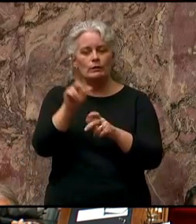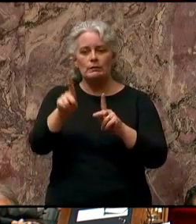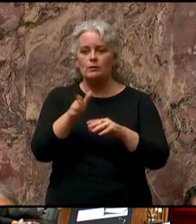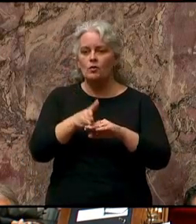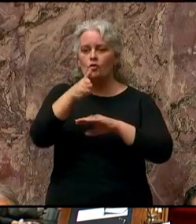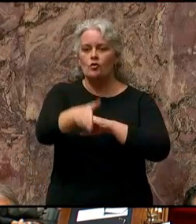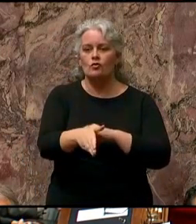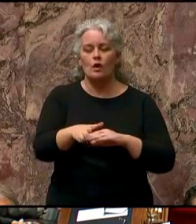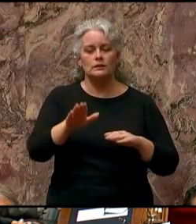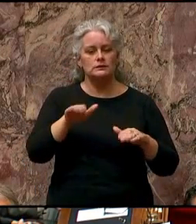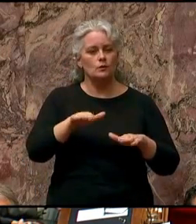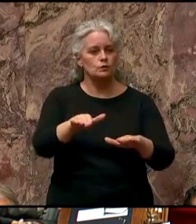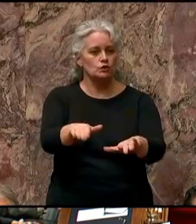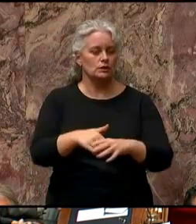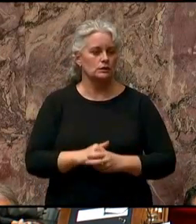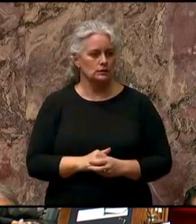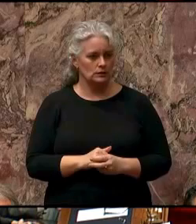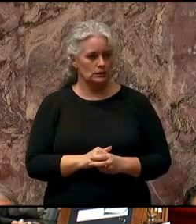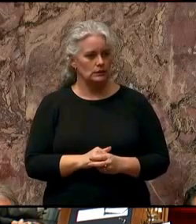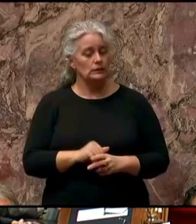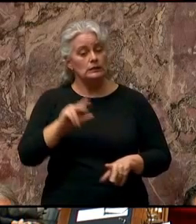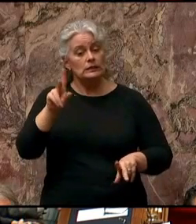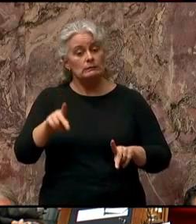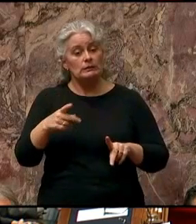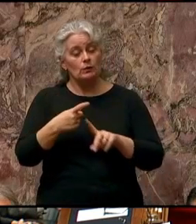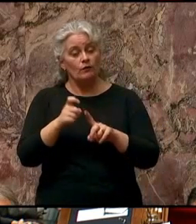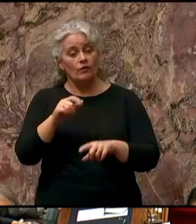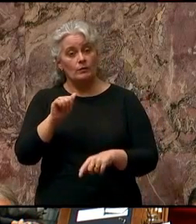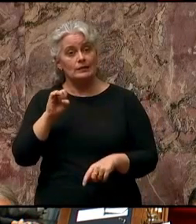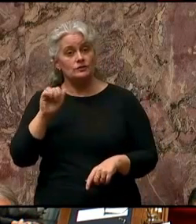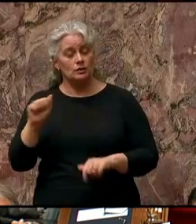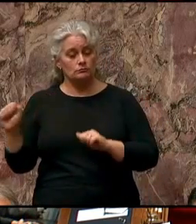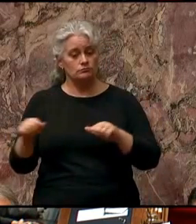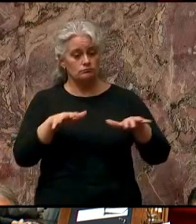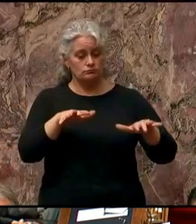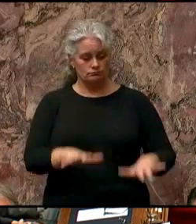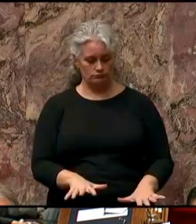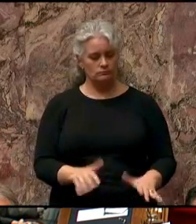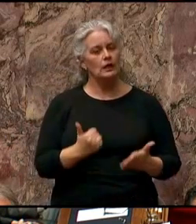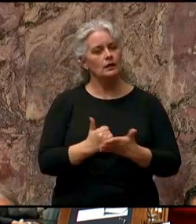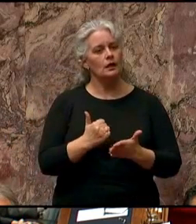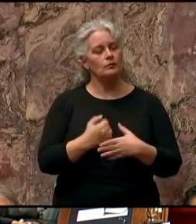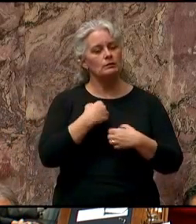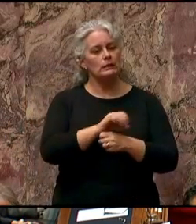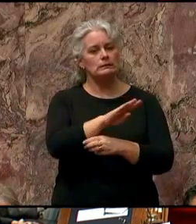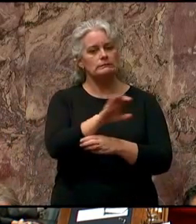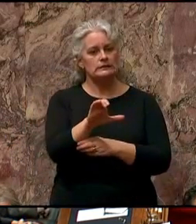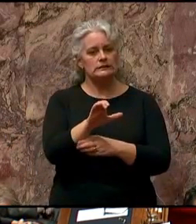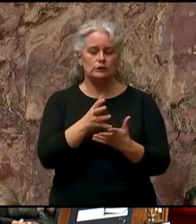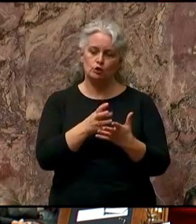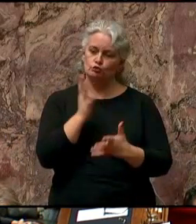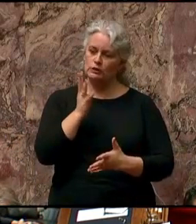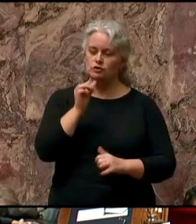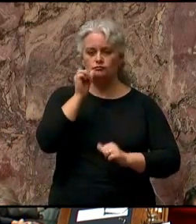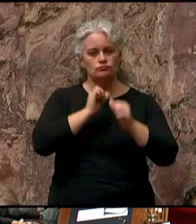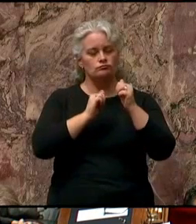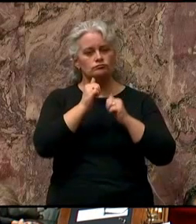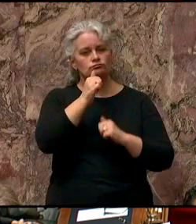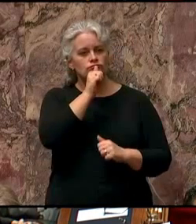The descendants of immigrants from Asia helped make BC a culturally rich and tolerant society.